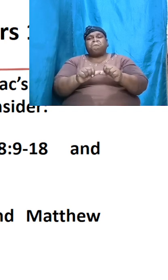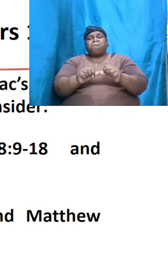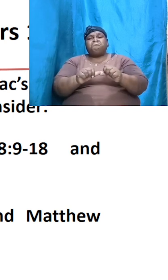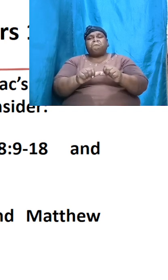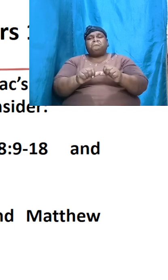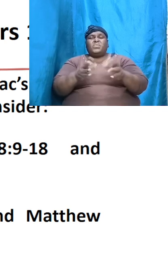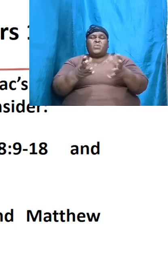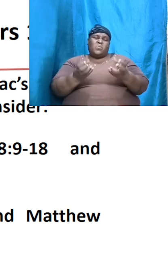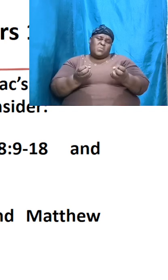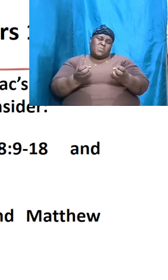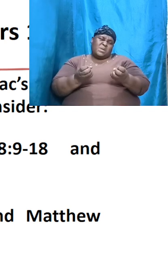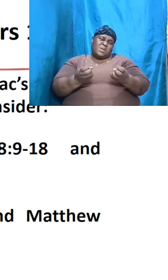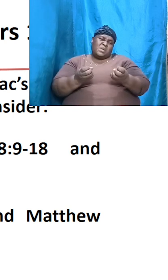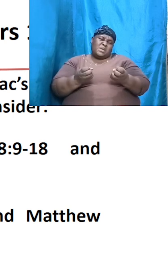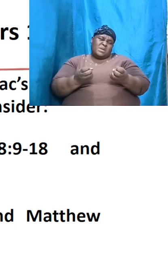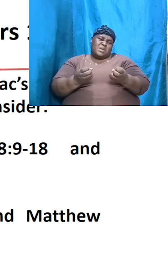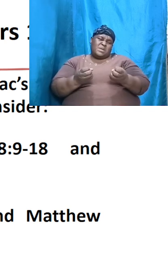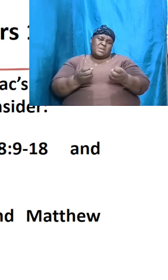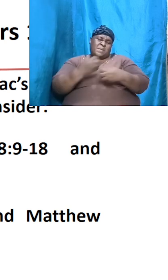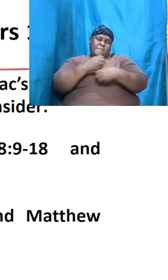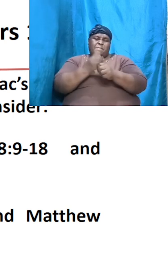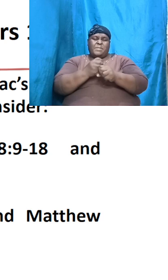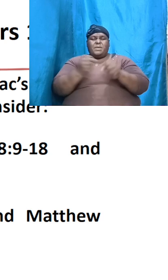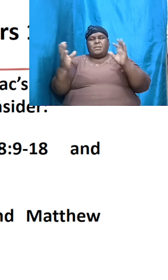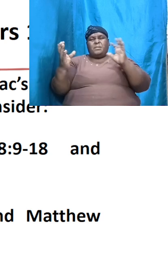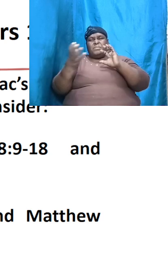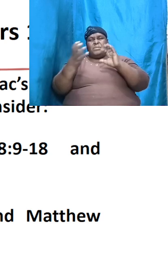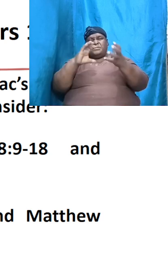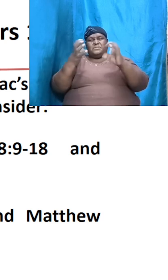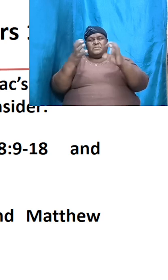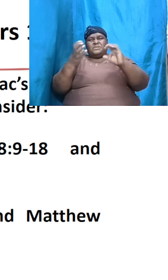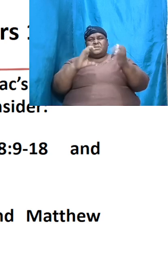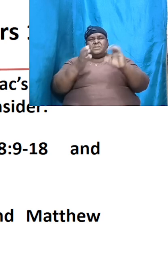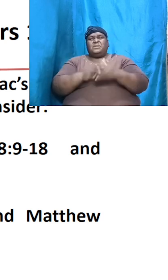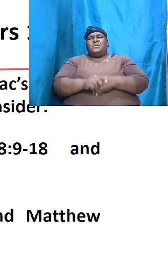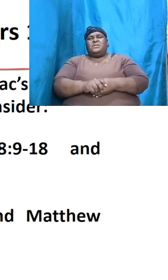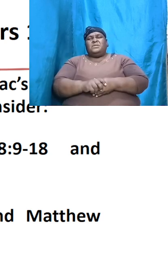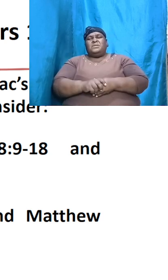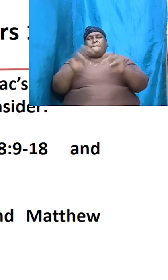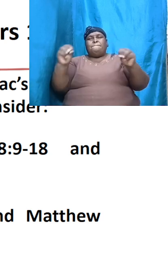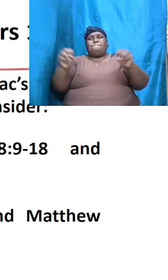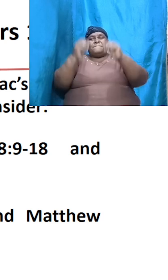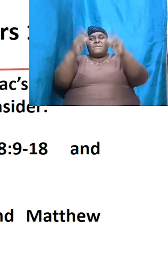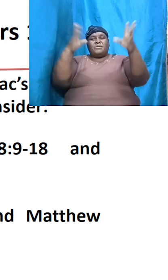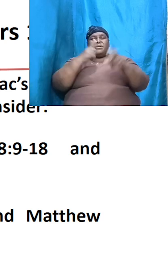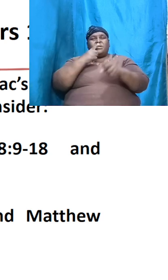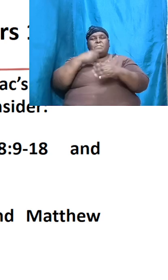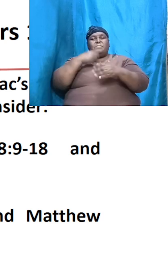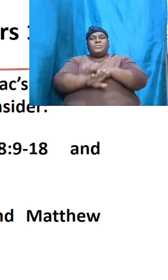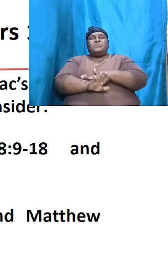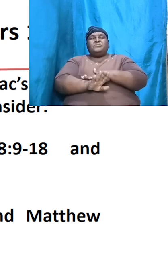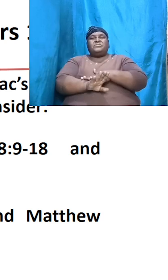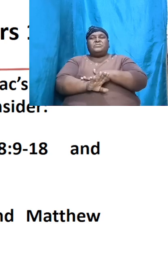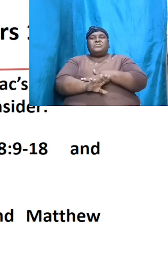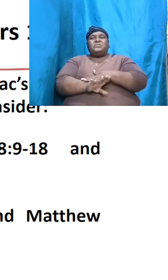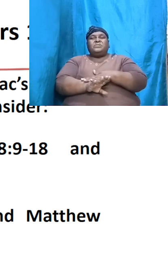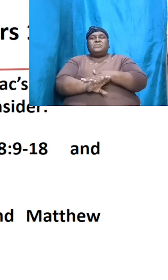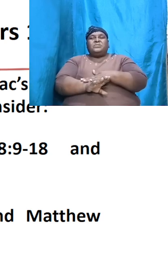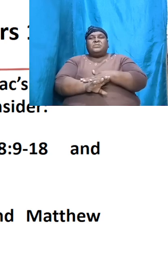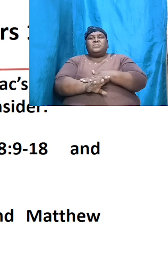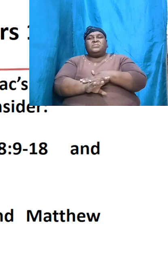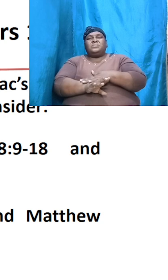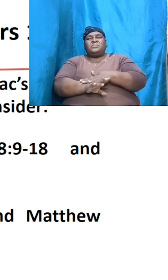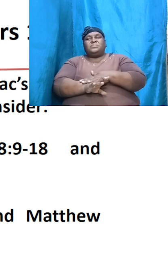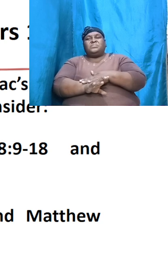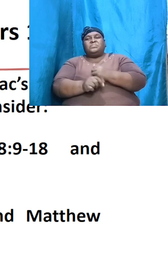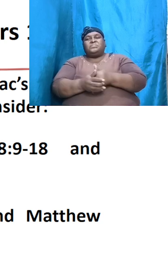want to make a little comparison look at what is happening now it's miracle birth Genesis 18 9